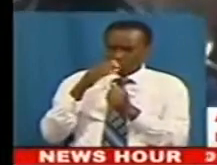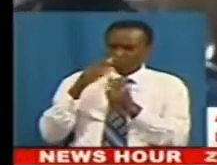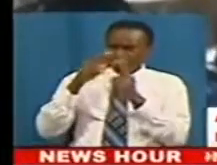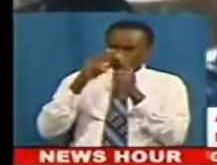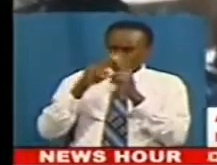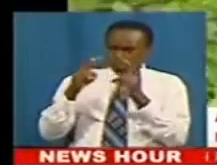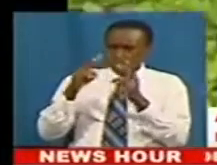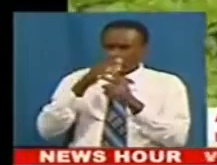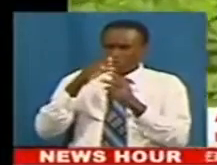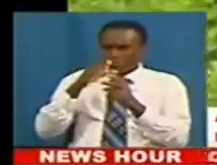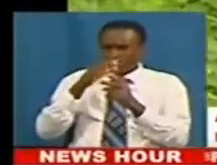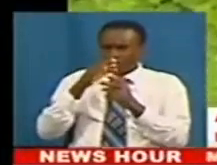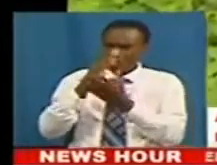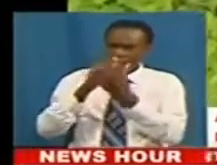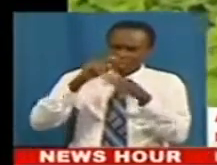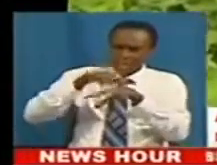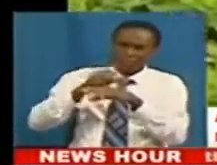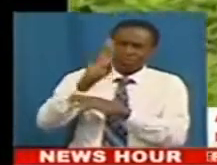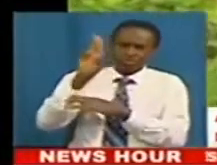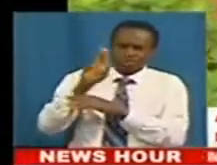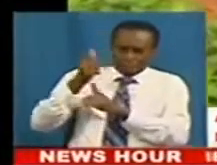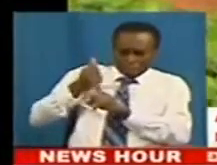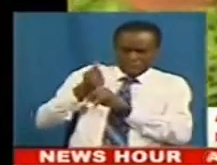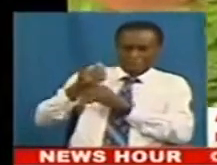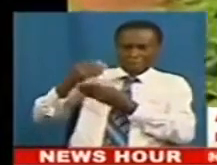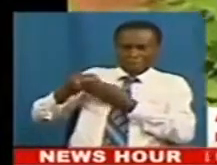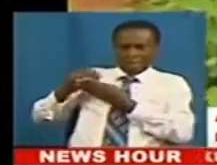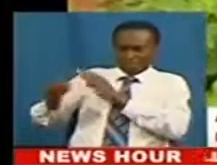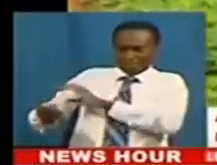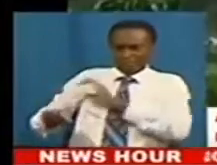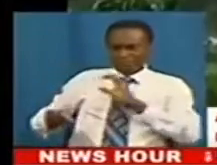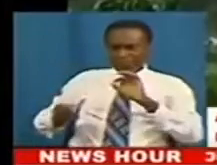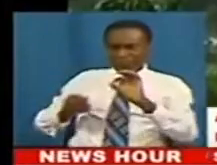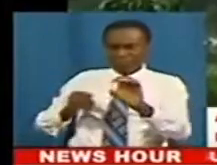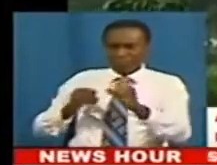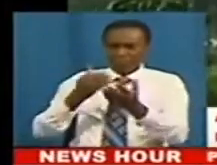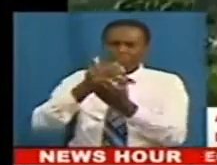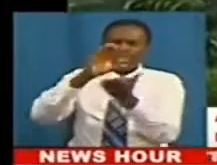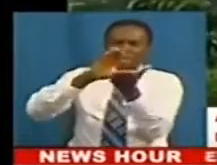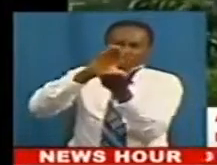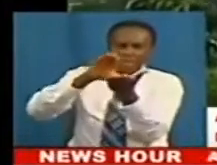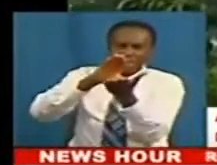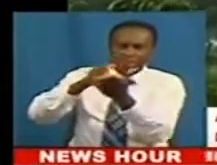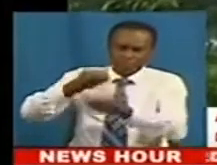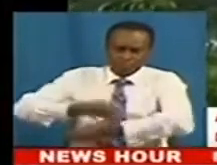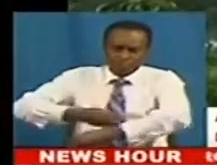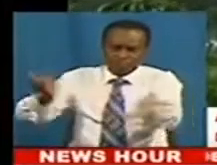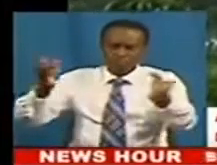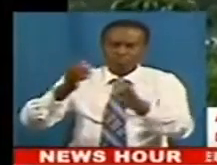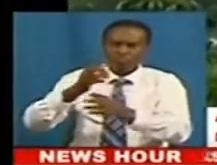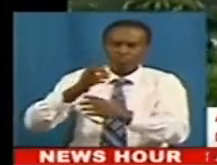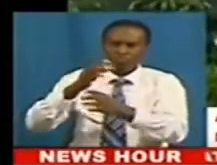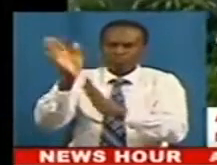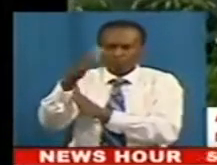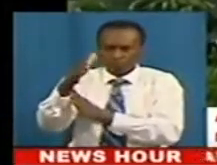farmers often use a lot of their meager resources to manage the pests on their farms. Reports show that 40